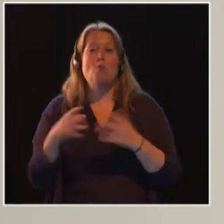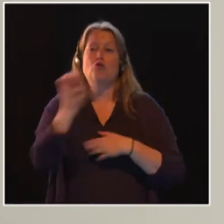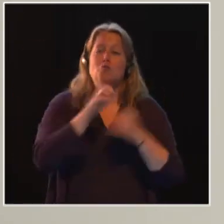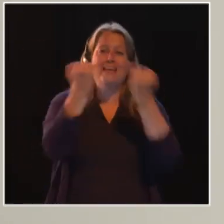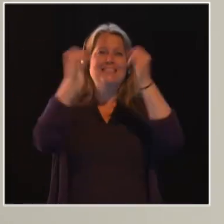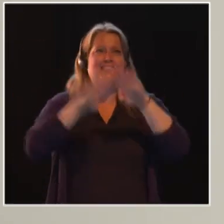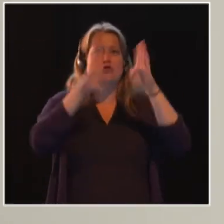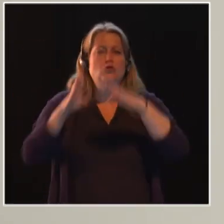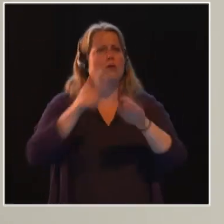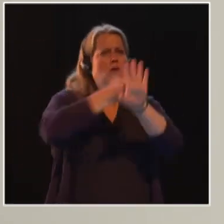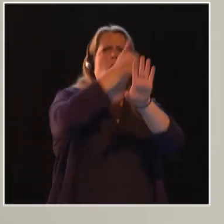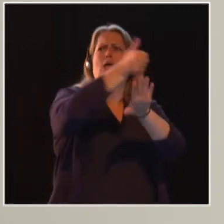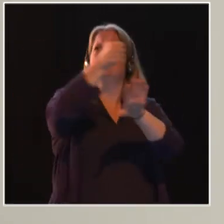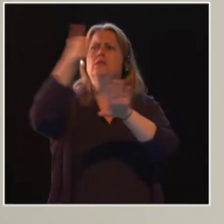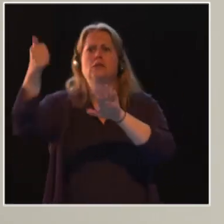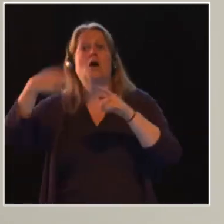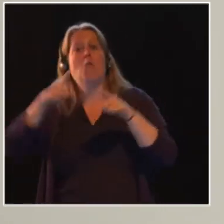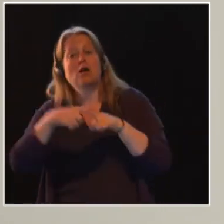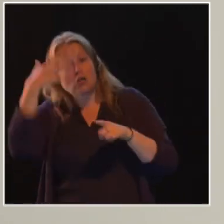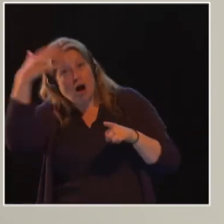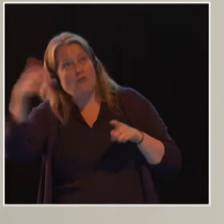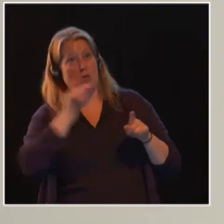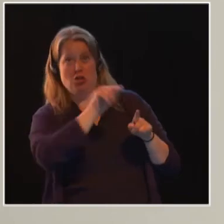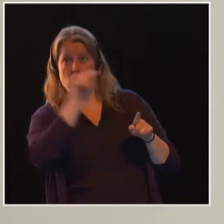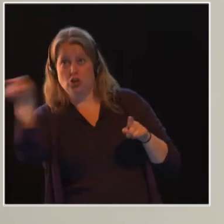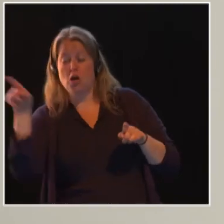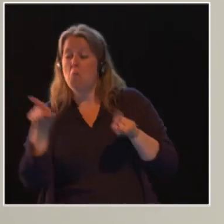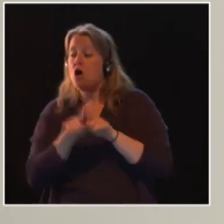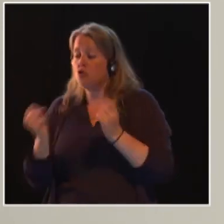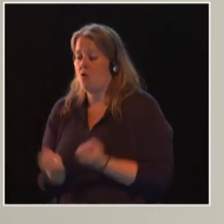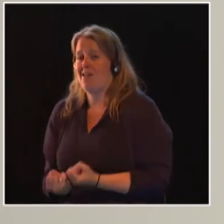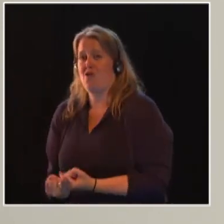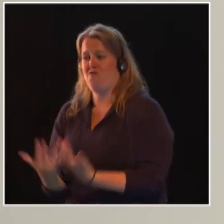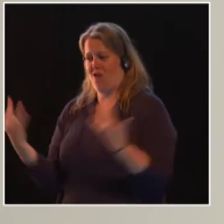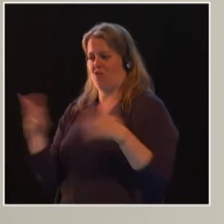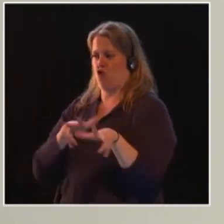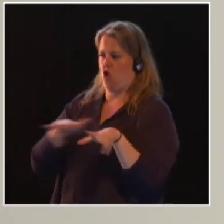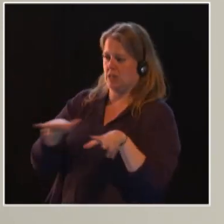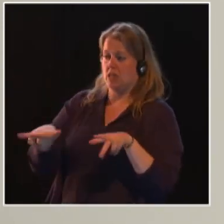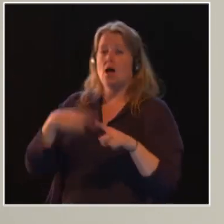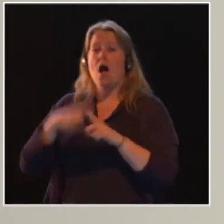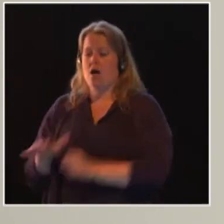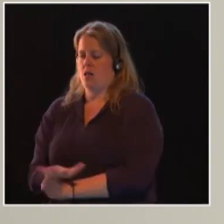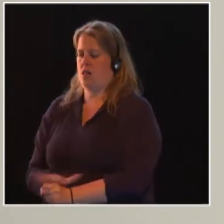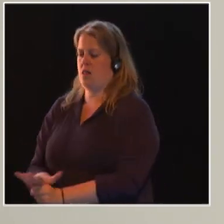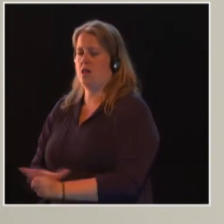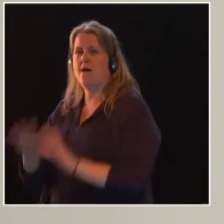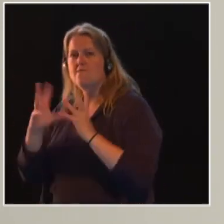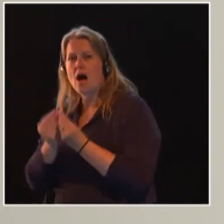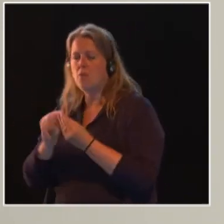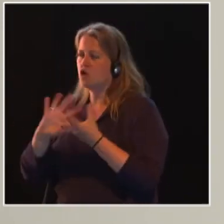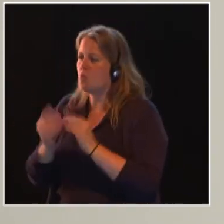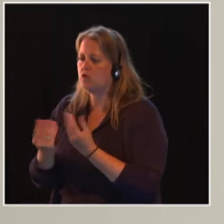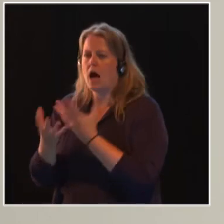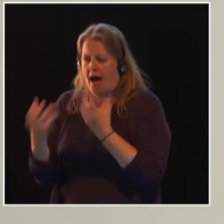to the heart of governments, from grassroots organizations to the very soul of families and communities,